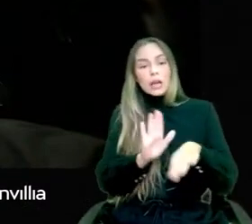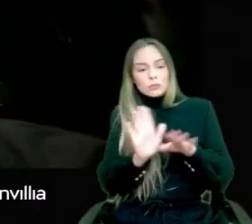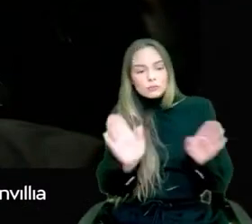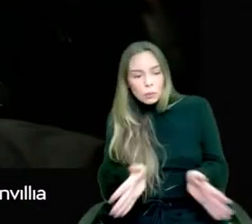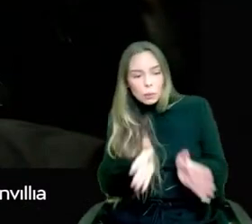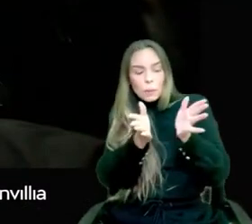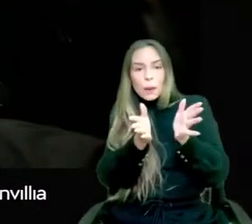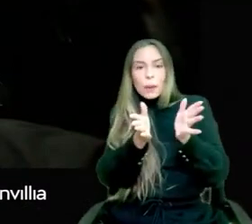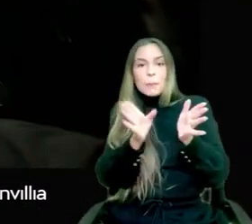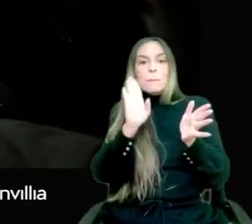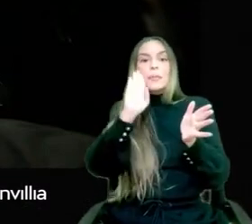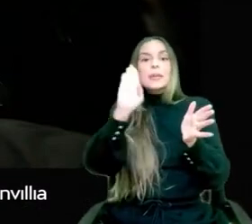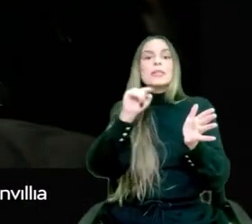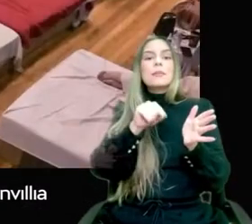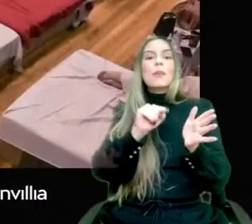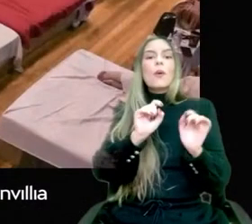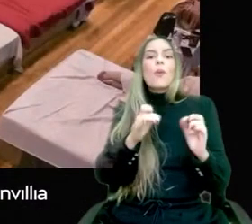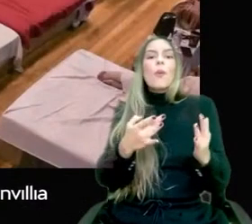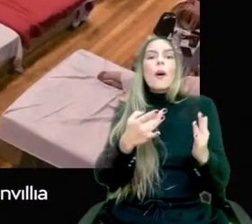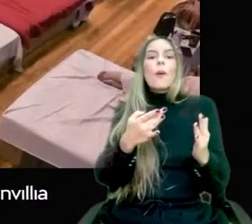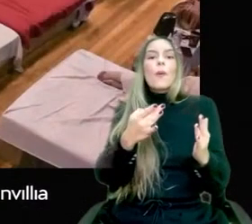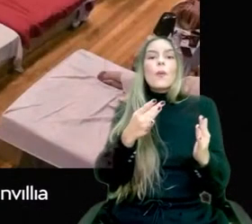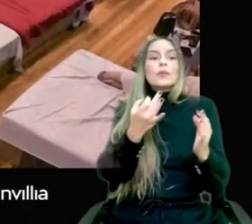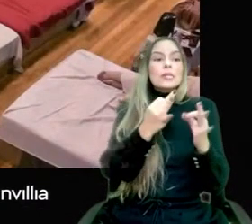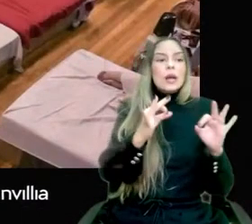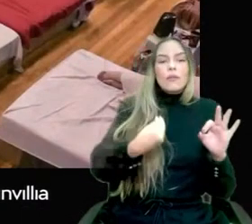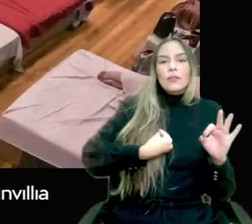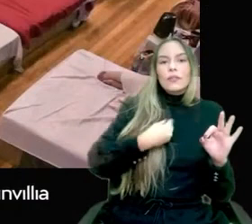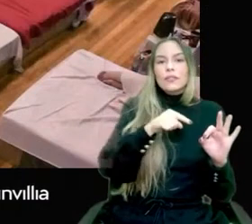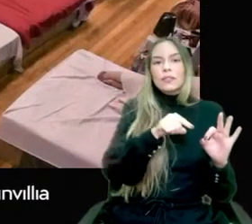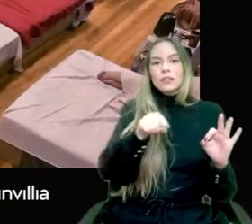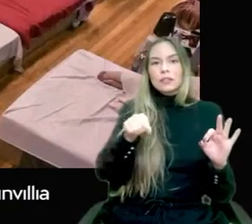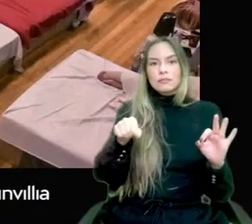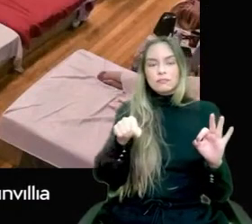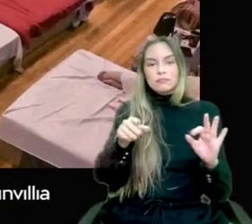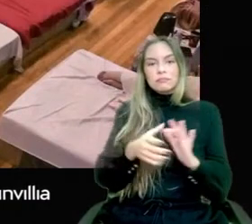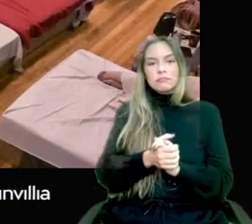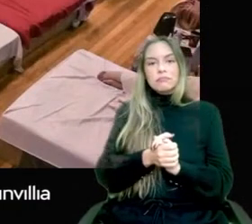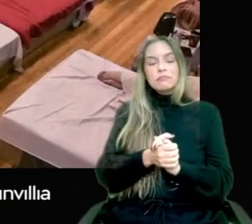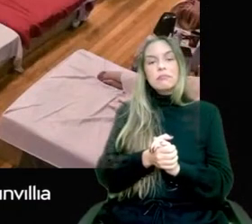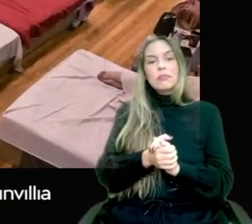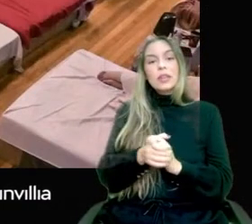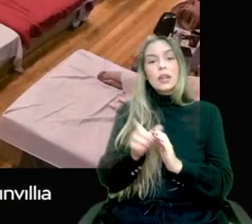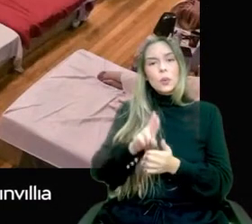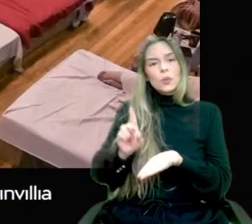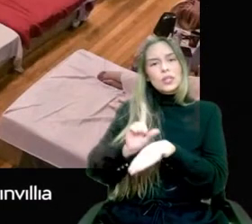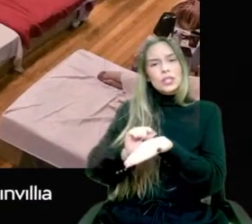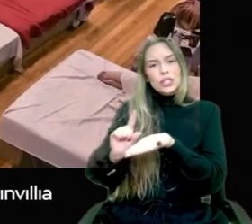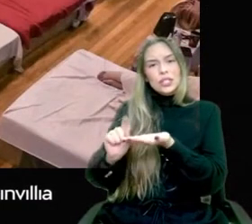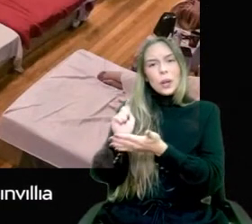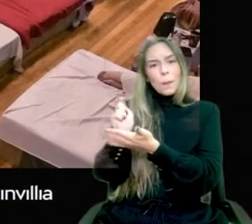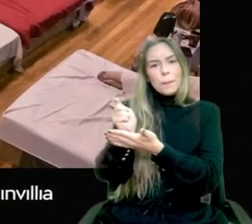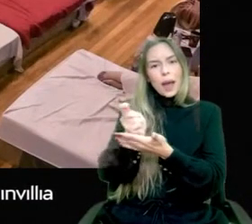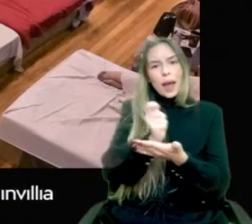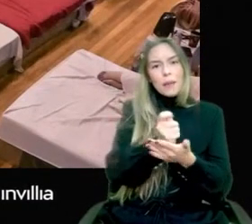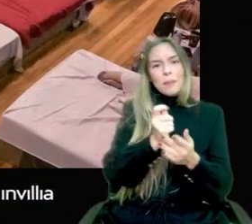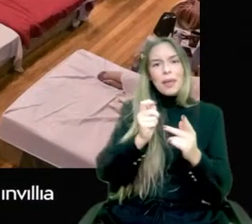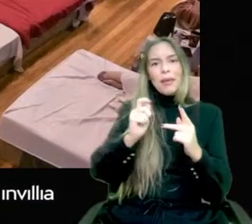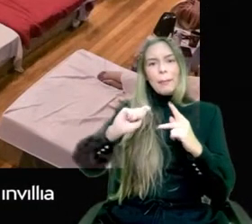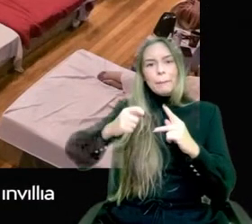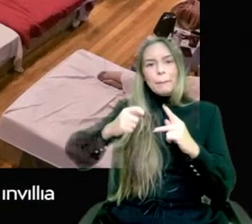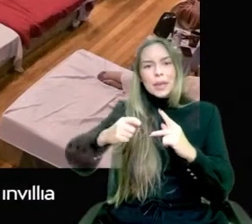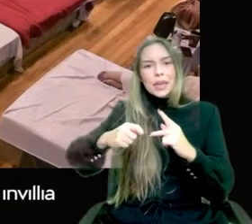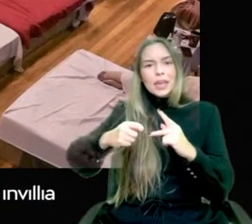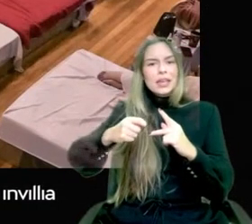of saving lives. Through digital payments, thousands of reais were